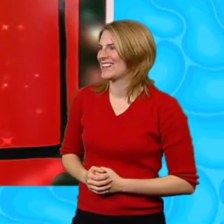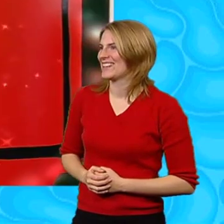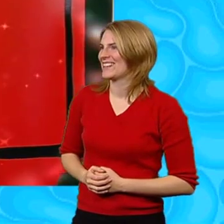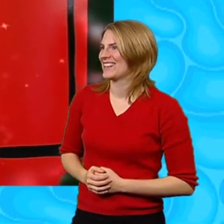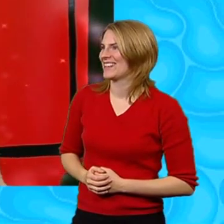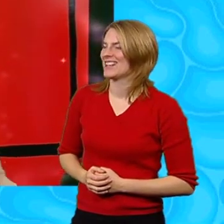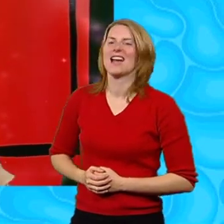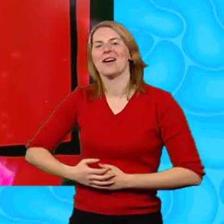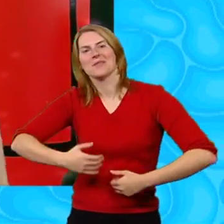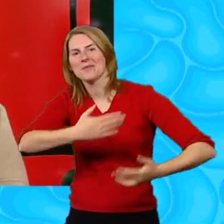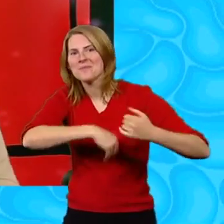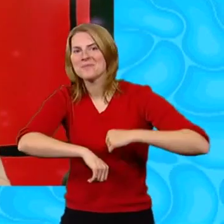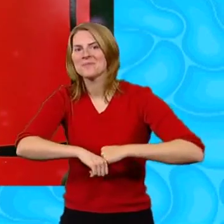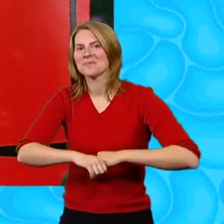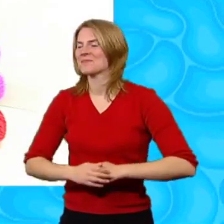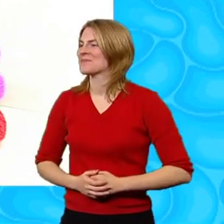Take it away